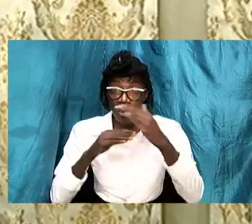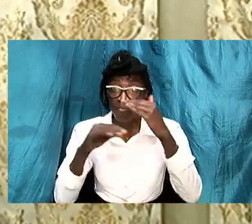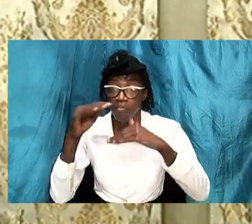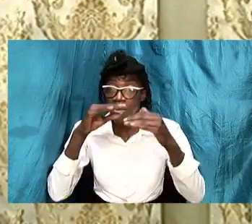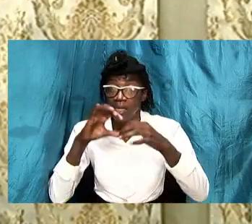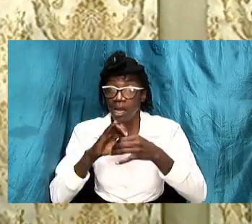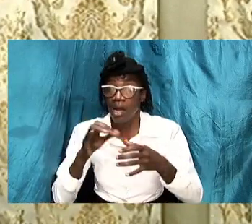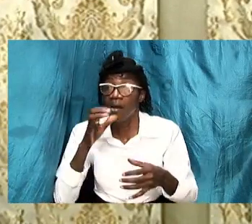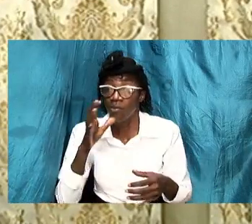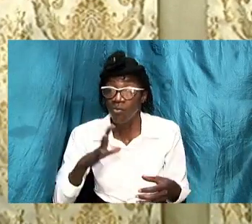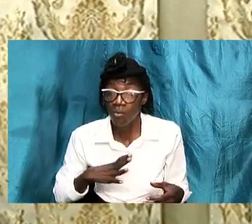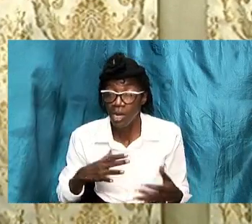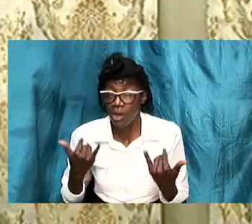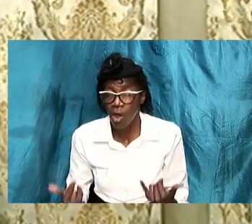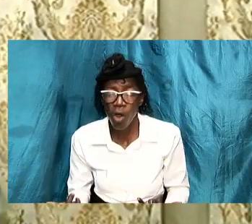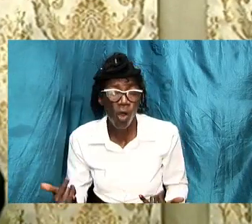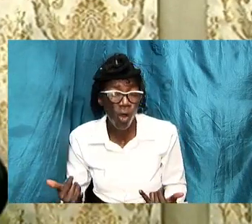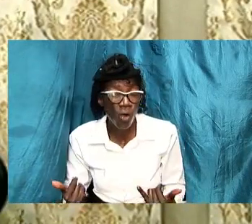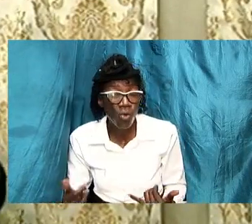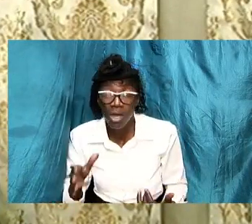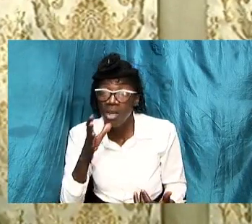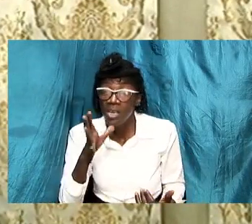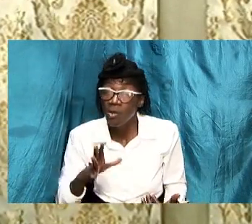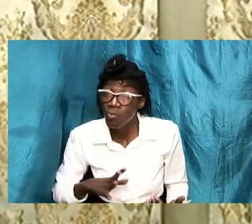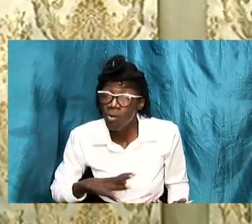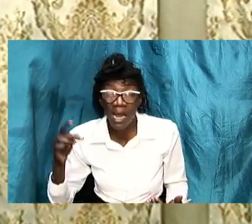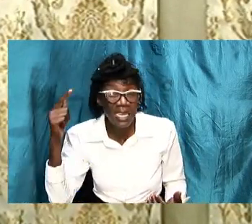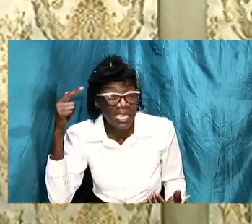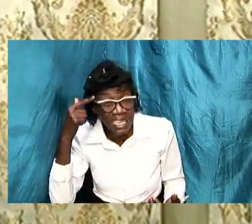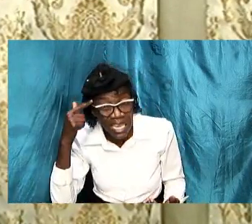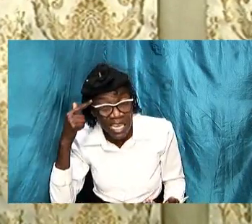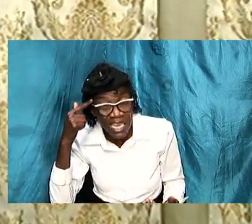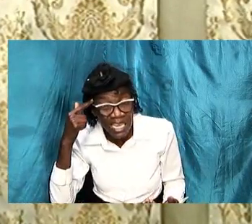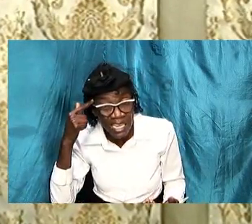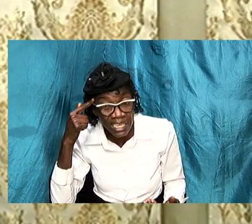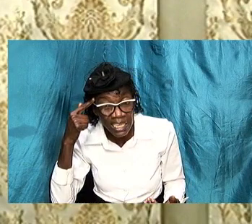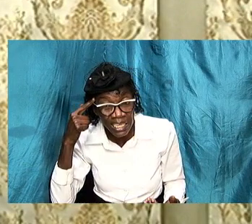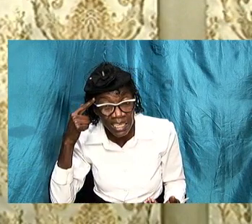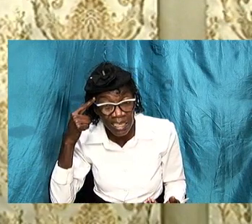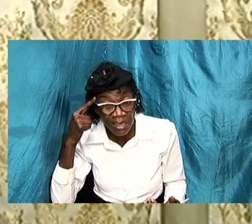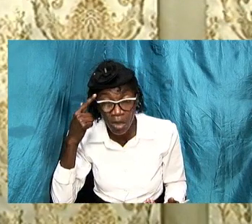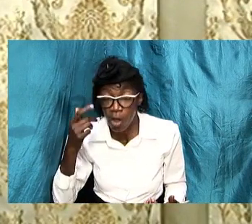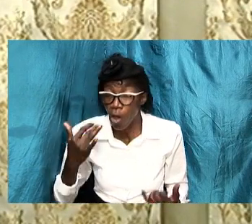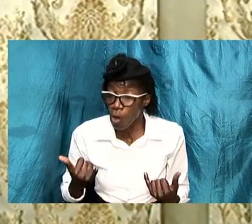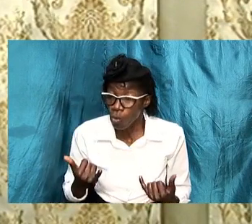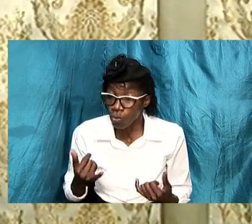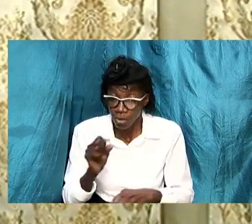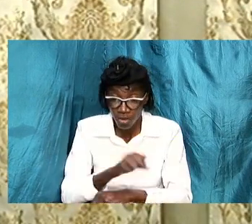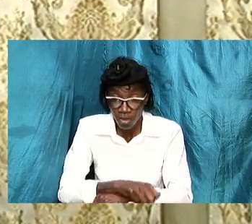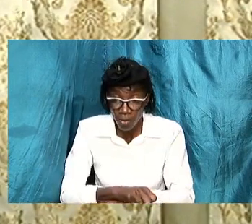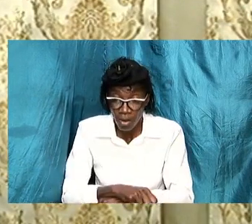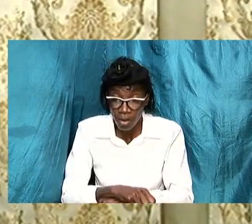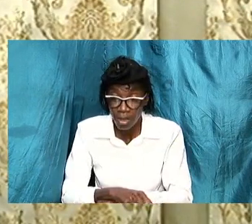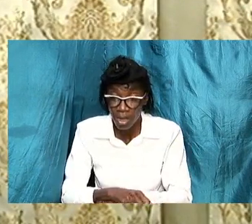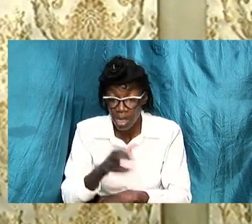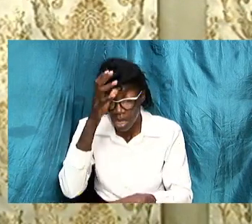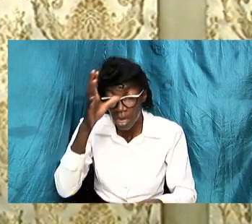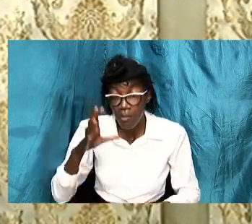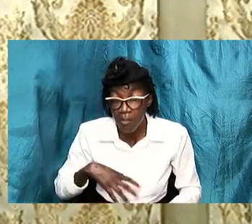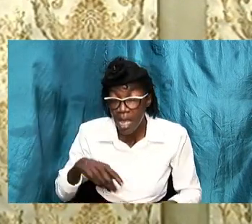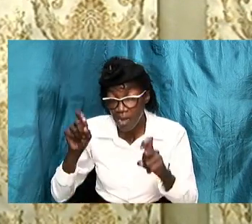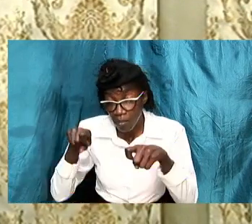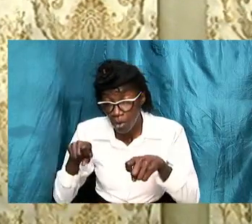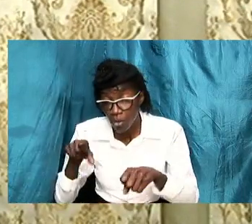how she sings how emotionally she operates we ought to work with our